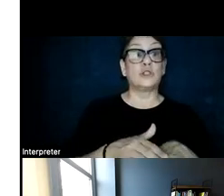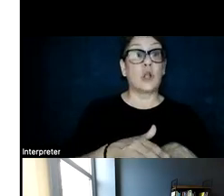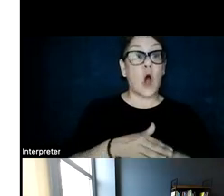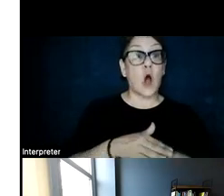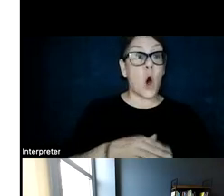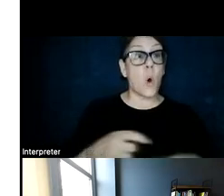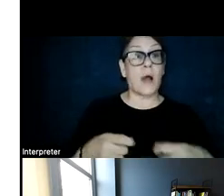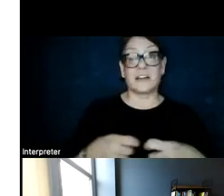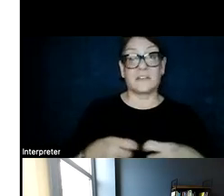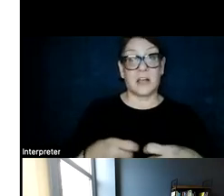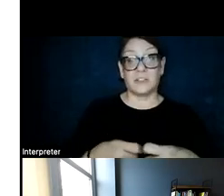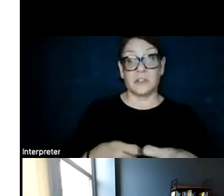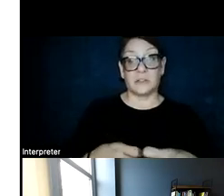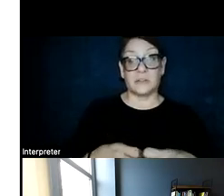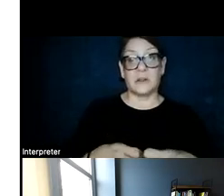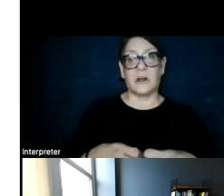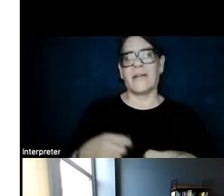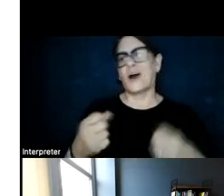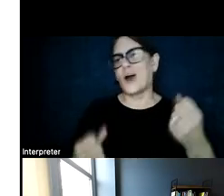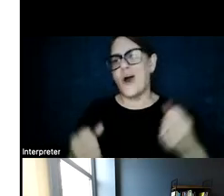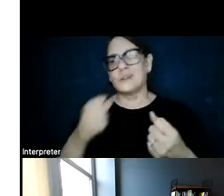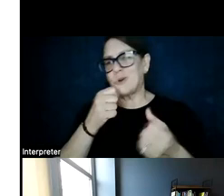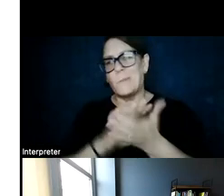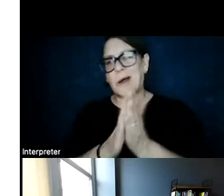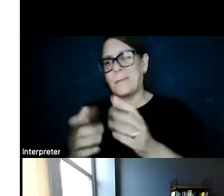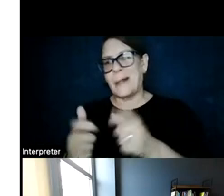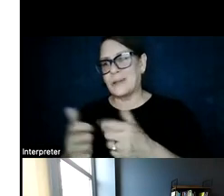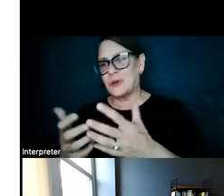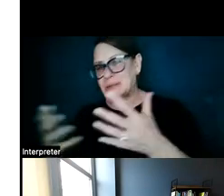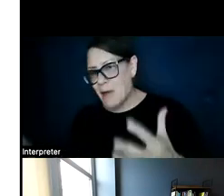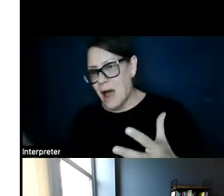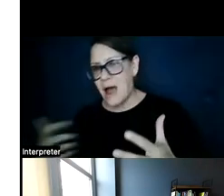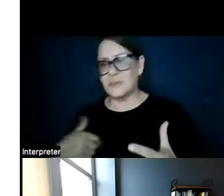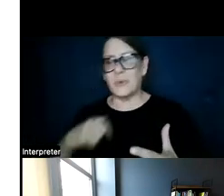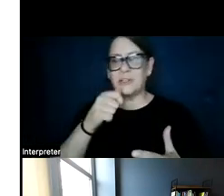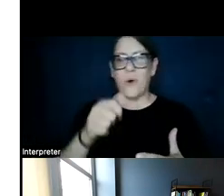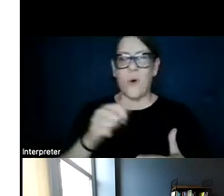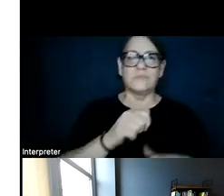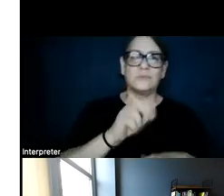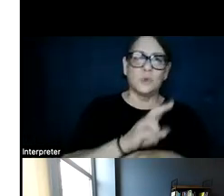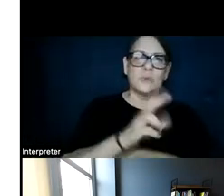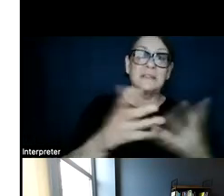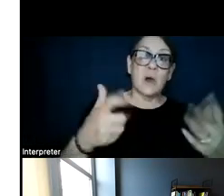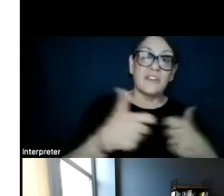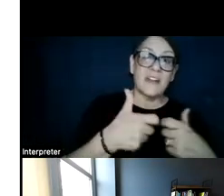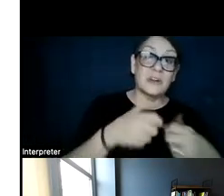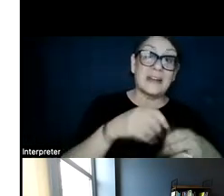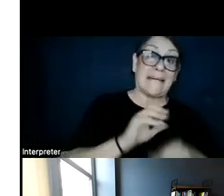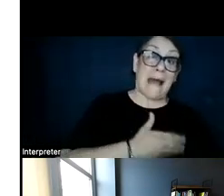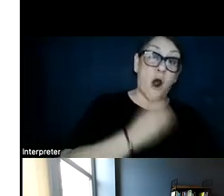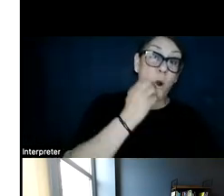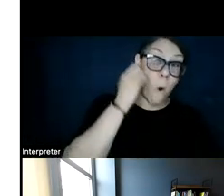don't electrify vehicles as quickly, and we don't electrify our homes and commercial spaces as quickly,